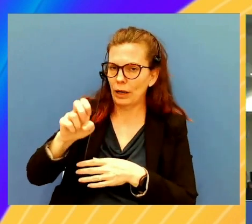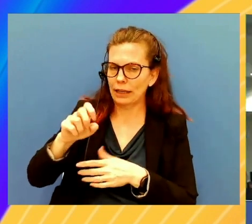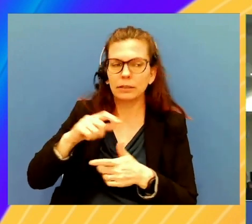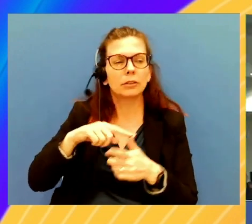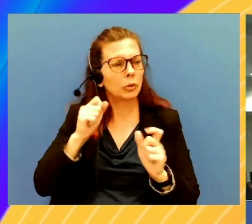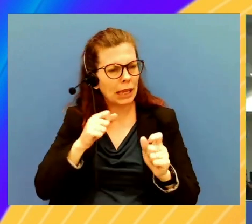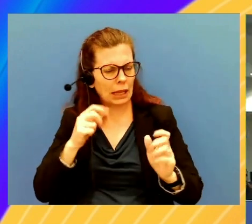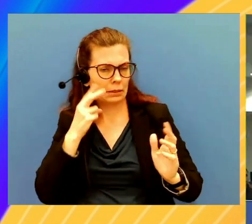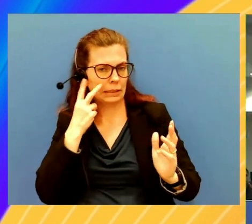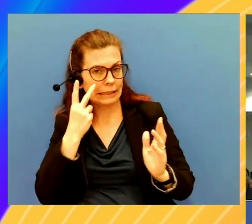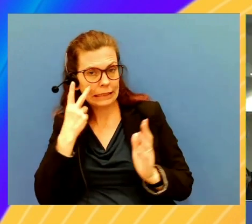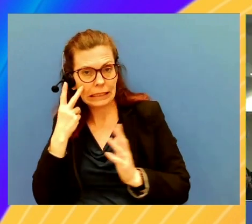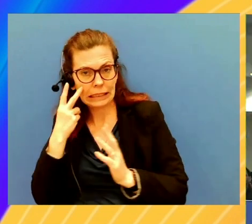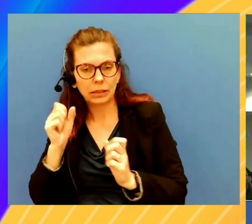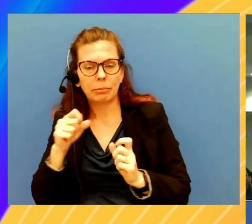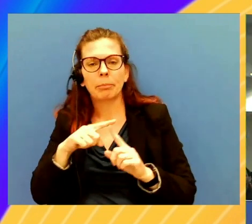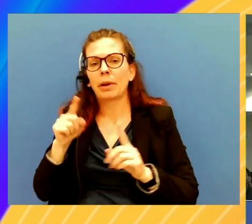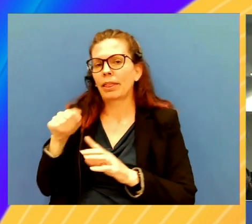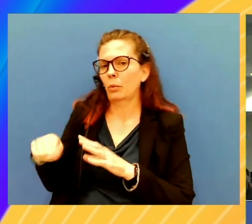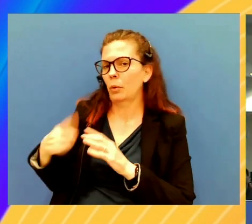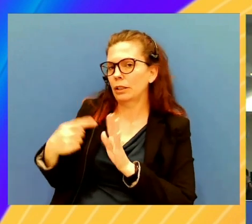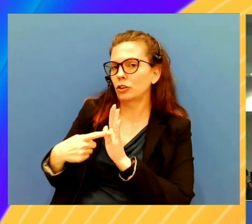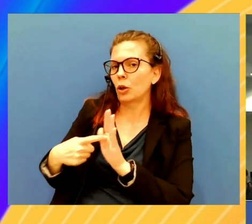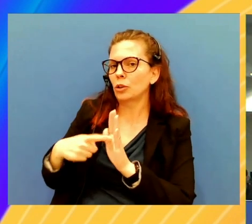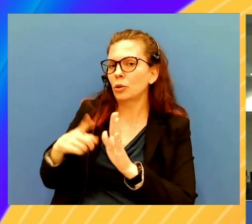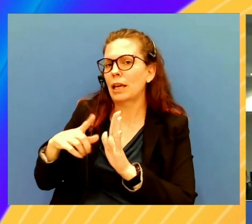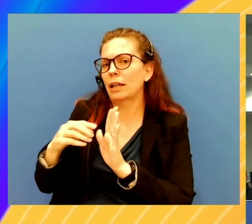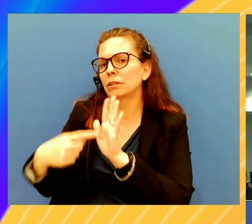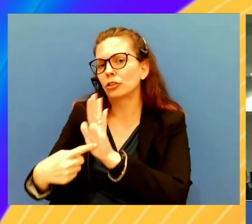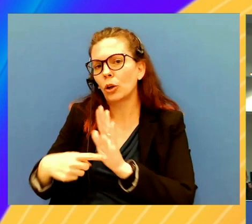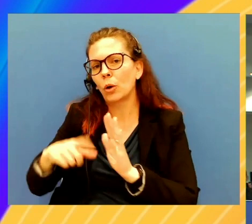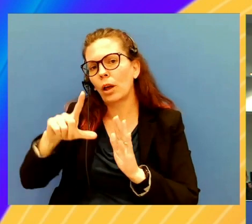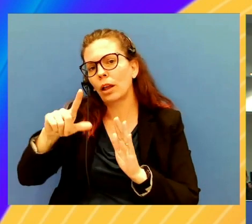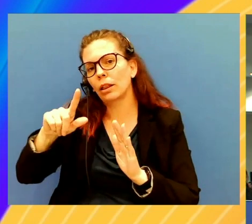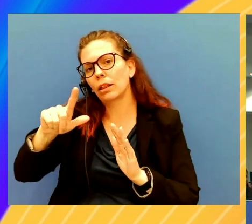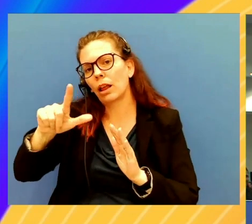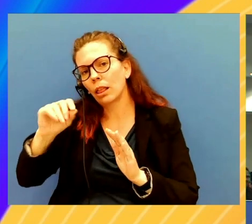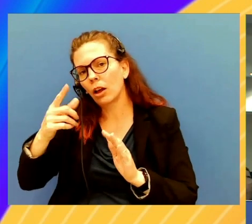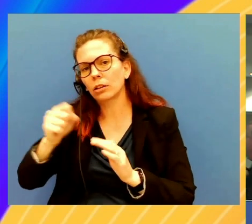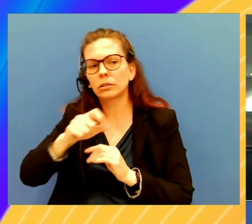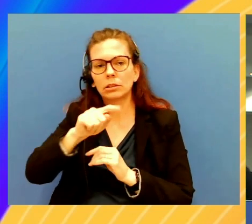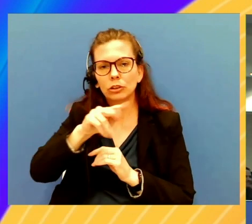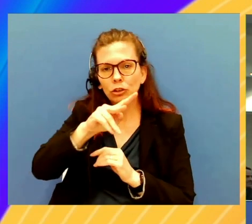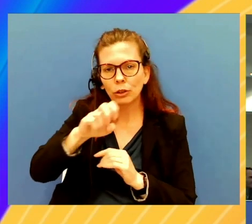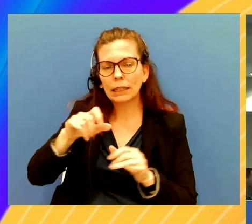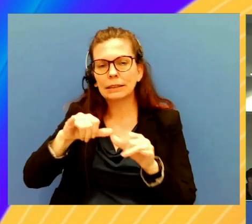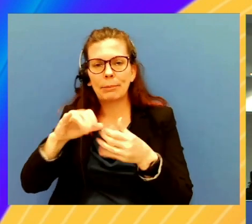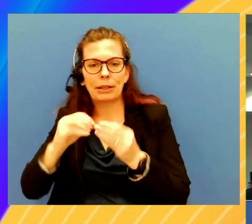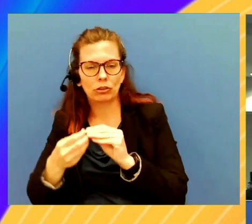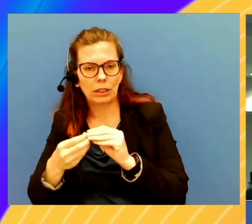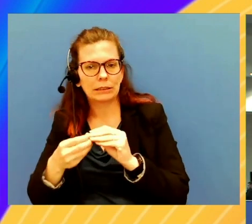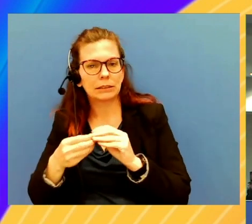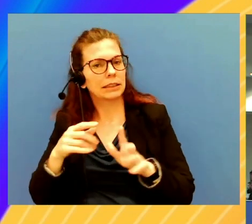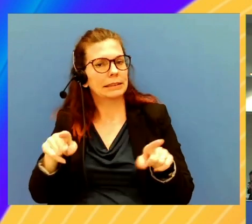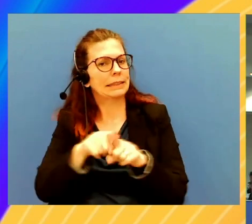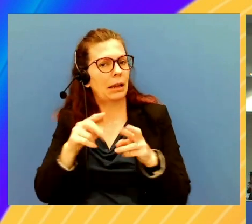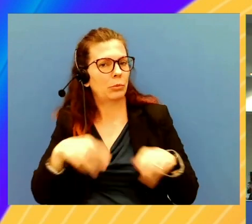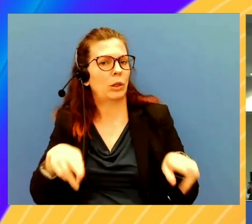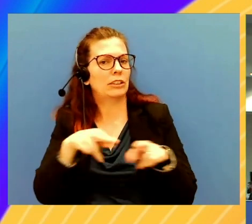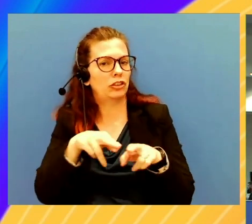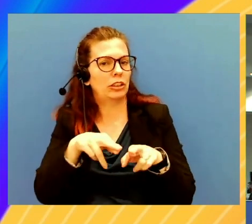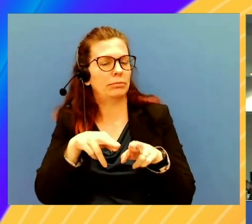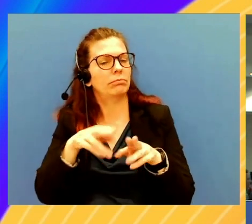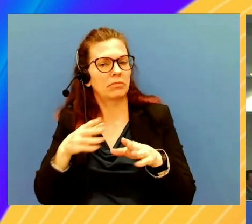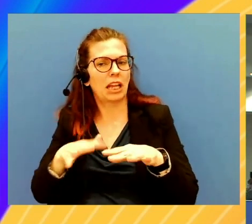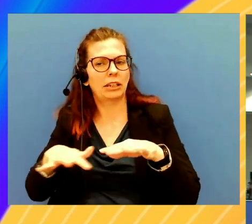the one that I showed, allows you to share your log traces and metrics in the same region, but across accounts. Great. Awesome. Well,